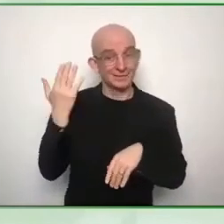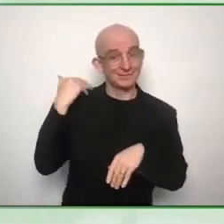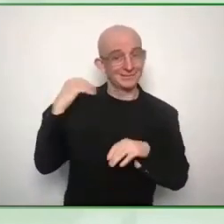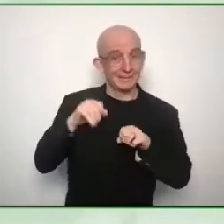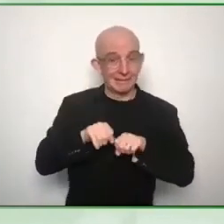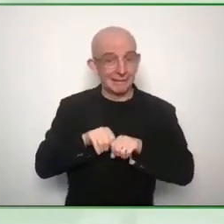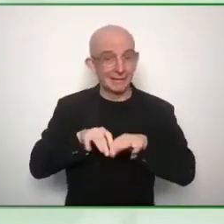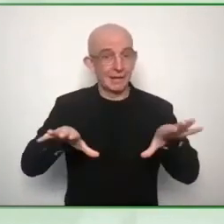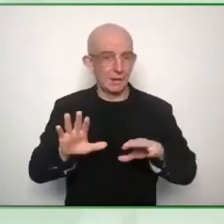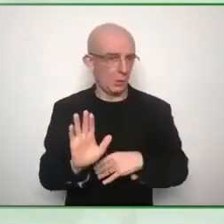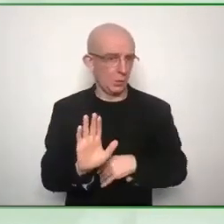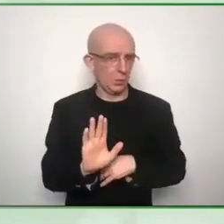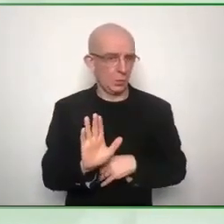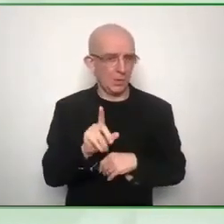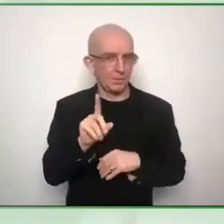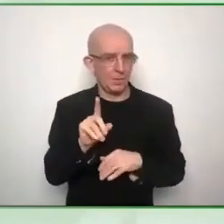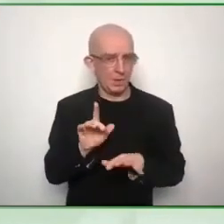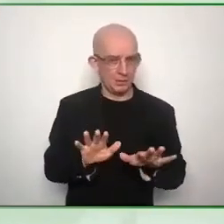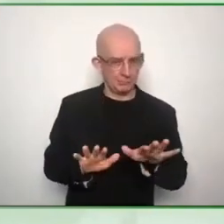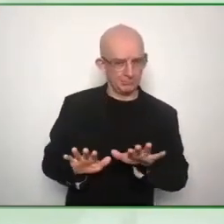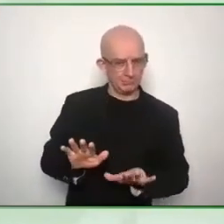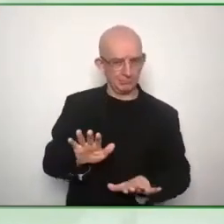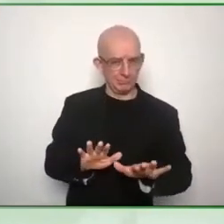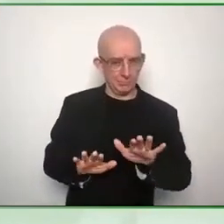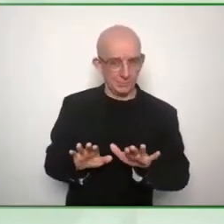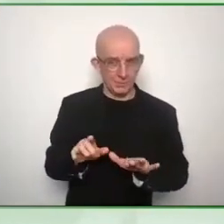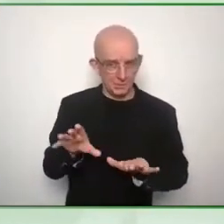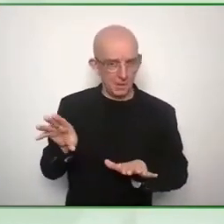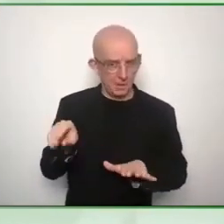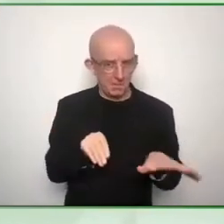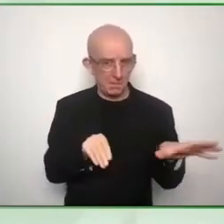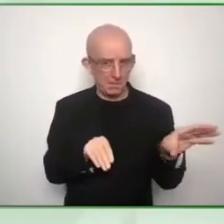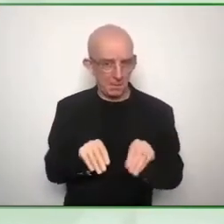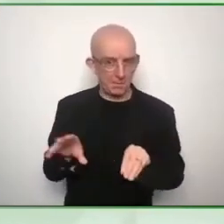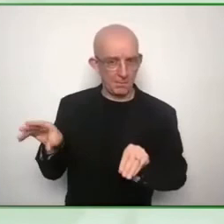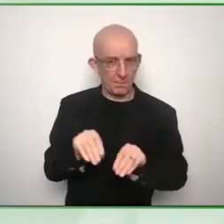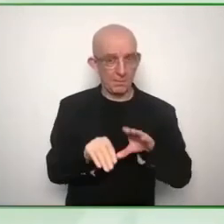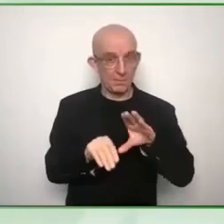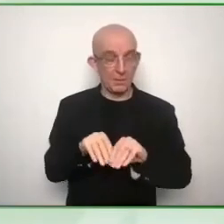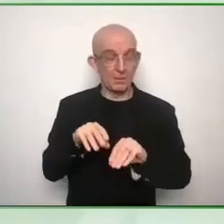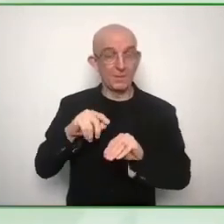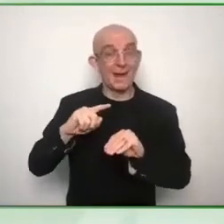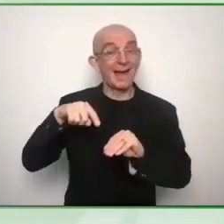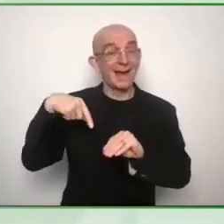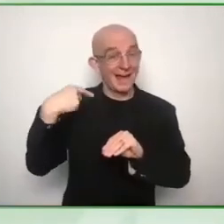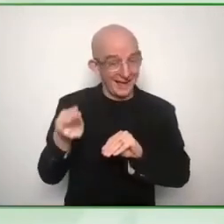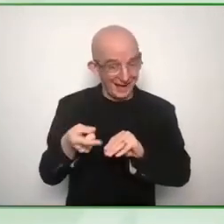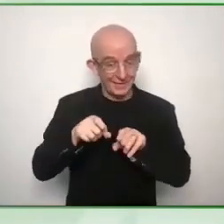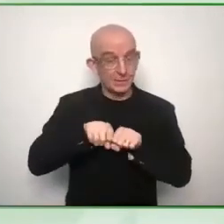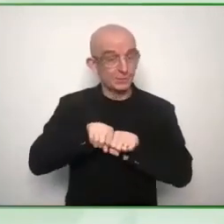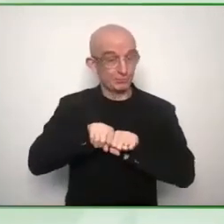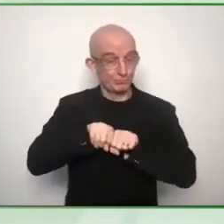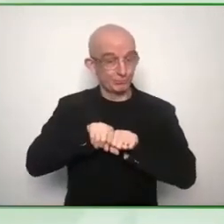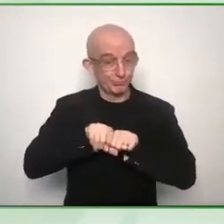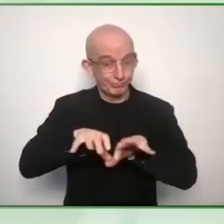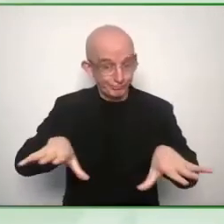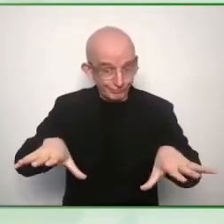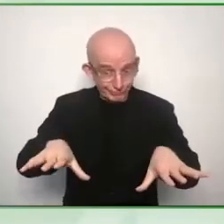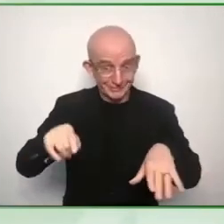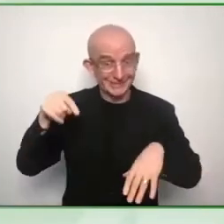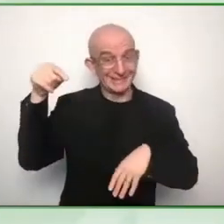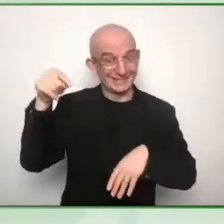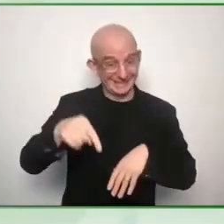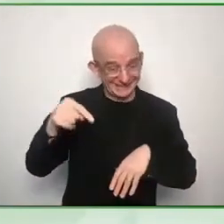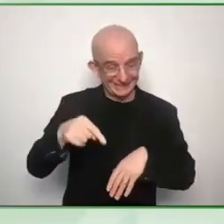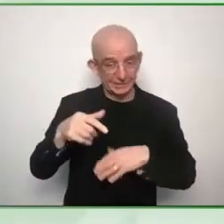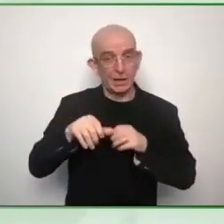mind is um somebody coming to me and said that toolkits actually made a difference for my uh uh uncle i think i